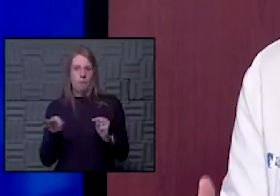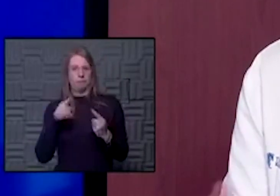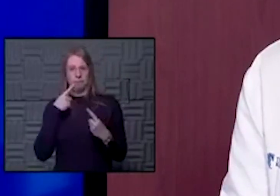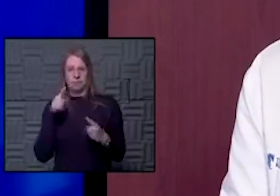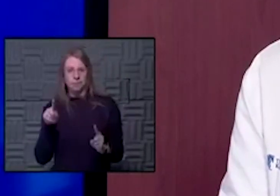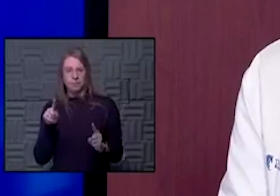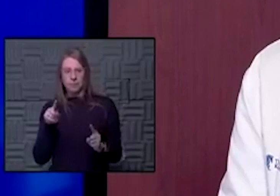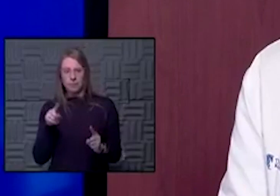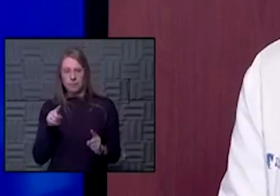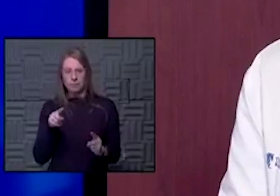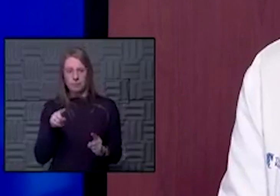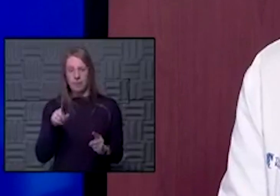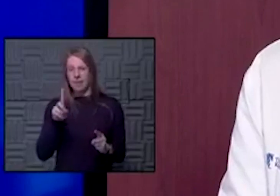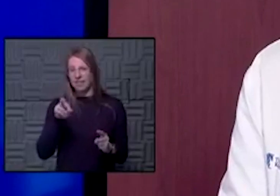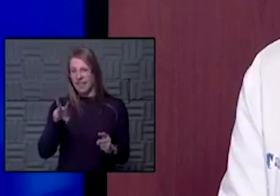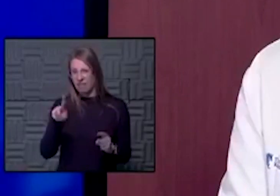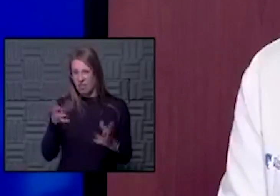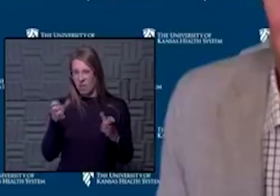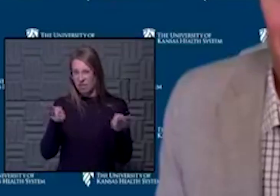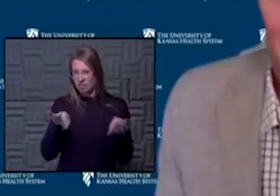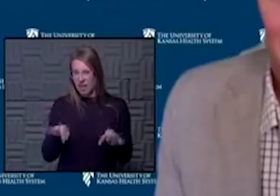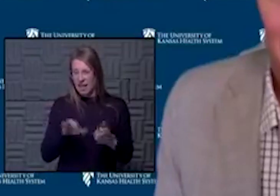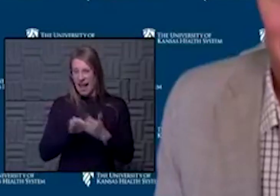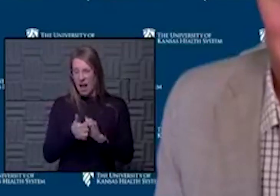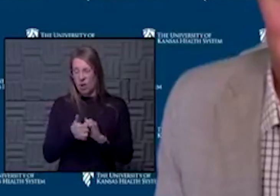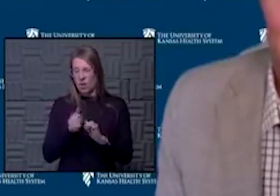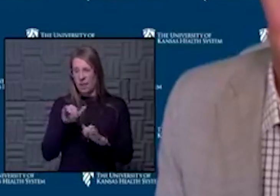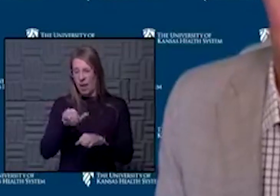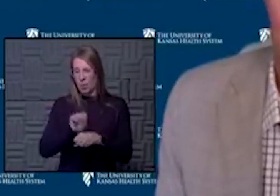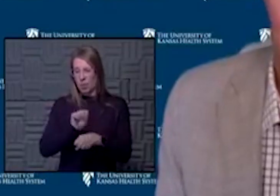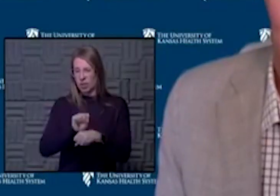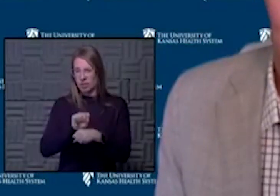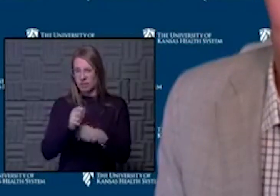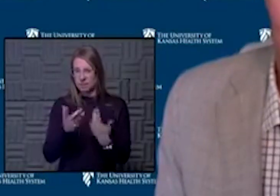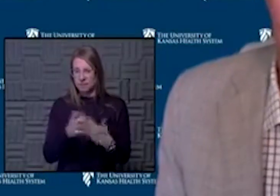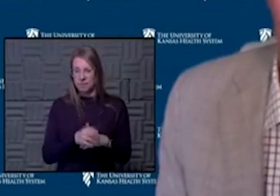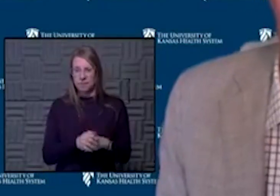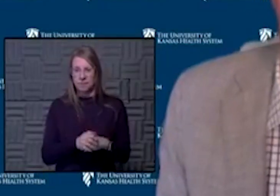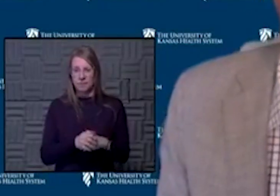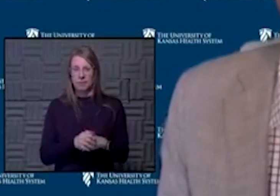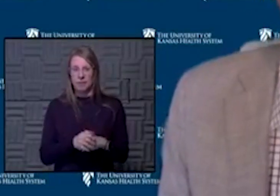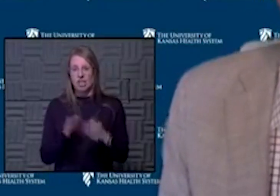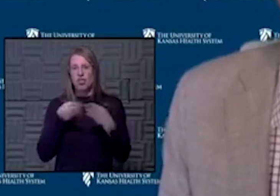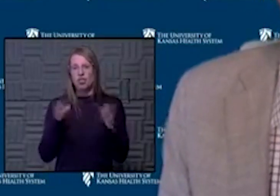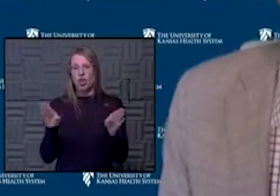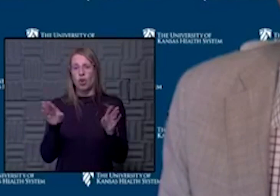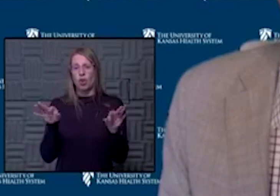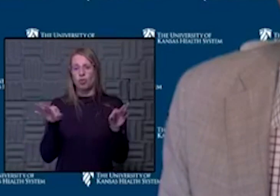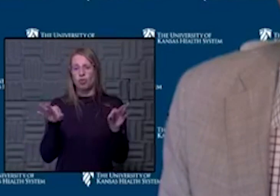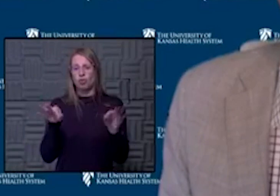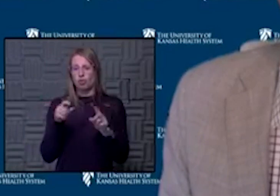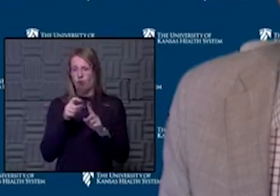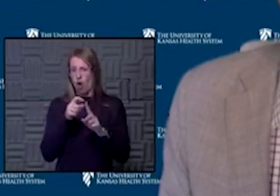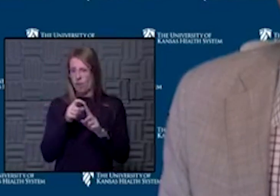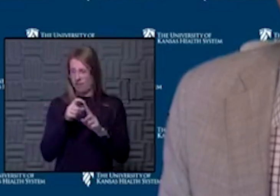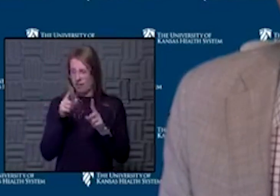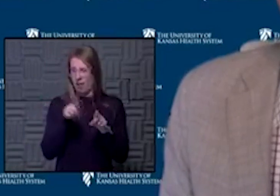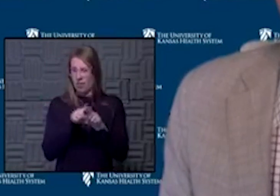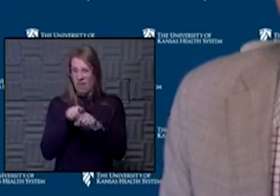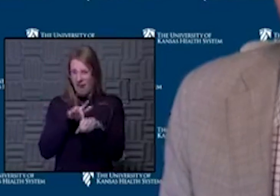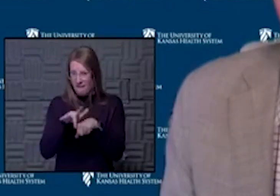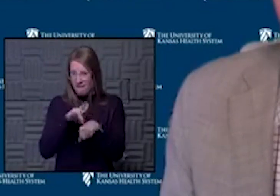David, want to try and describe how ECMO works a little bit and kind of good lay terms? And do we have enough? Yeah, do we have enough?